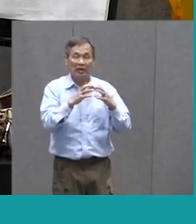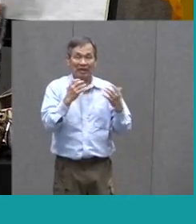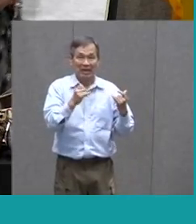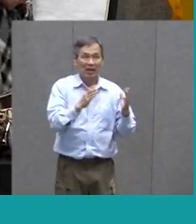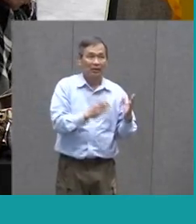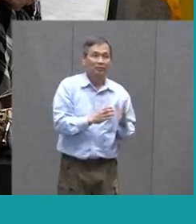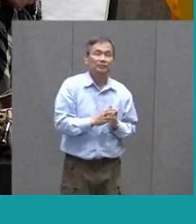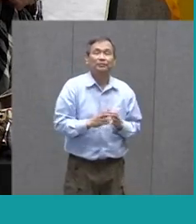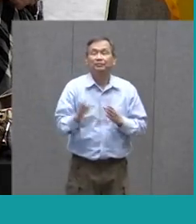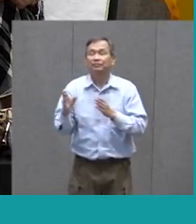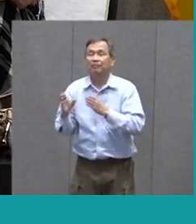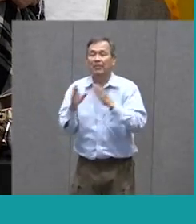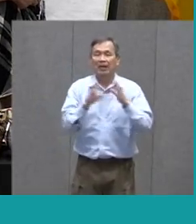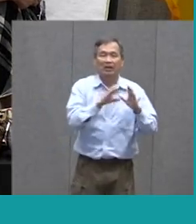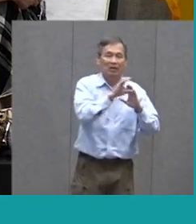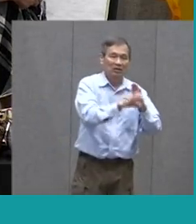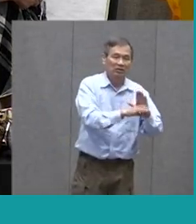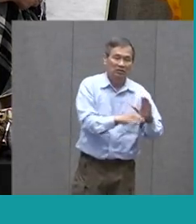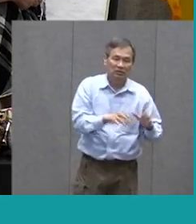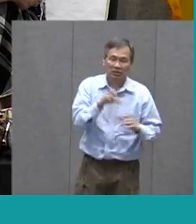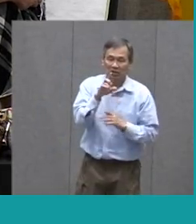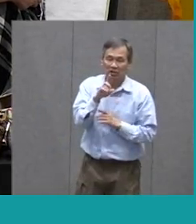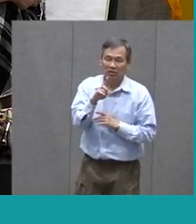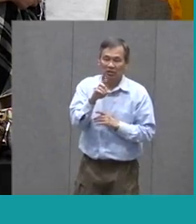Are Going To Be Darsidious